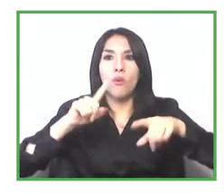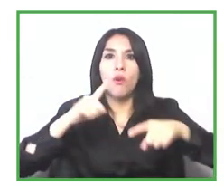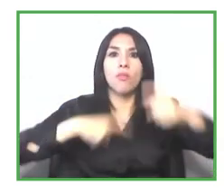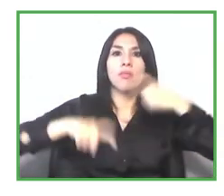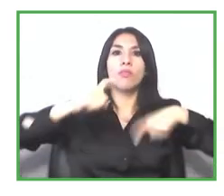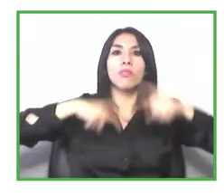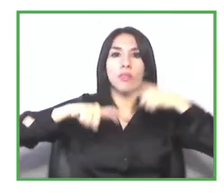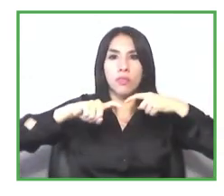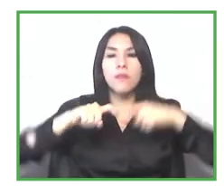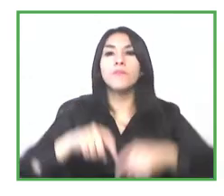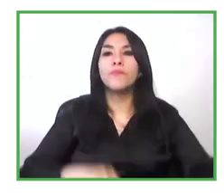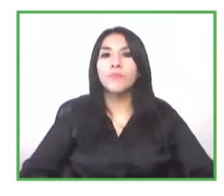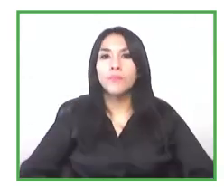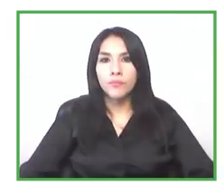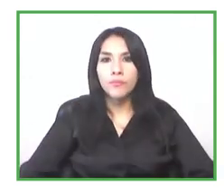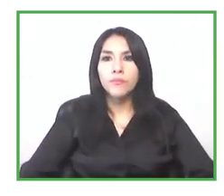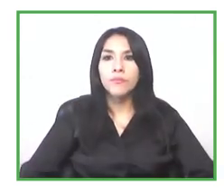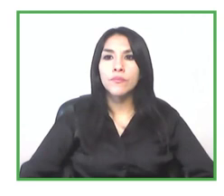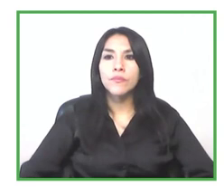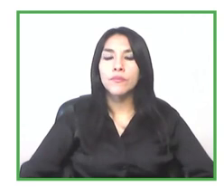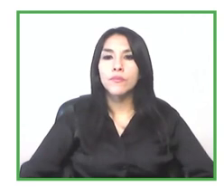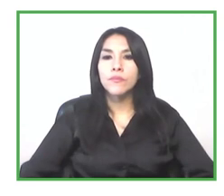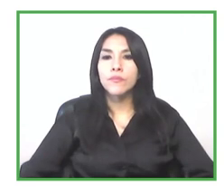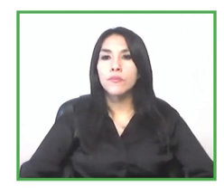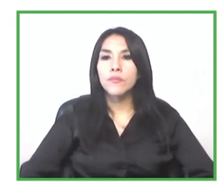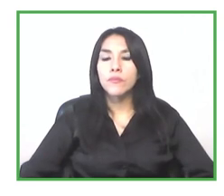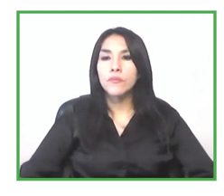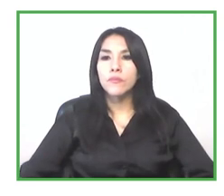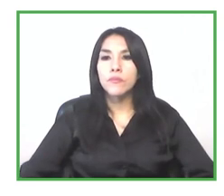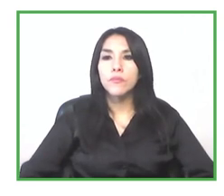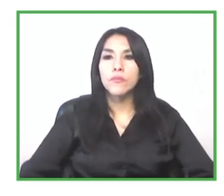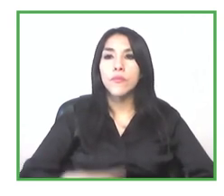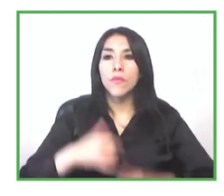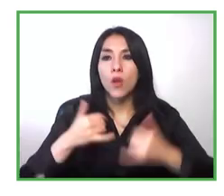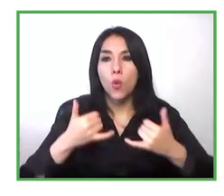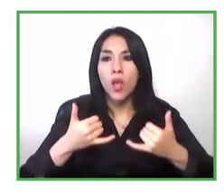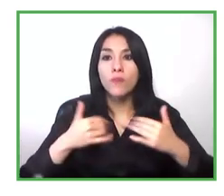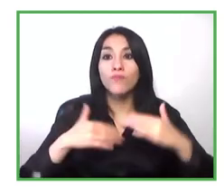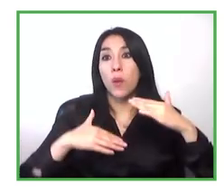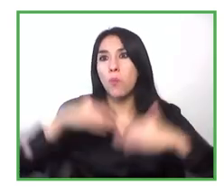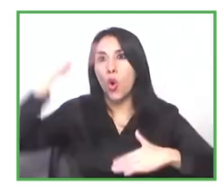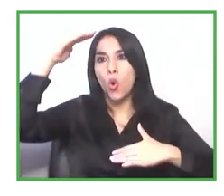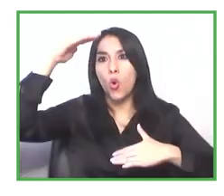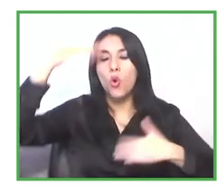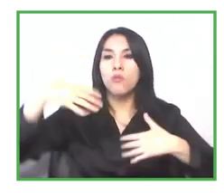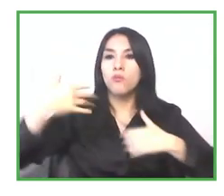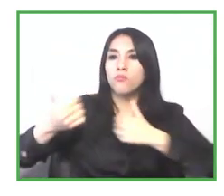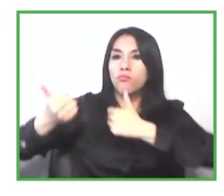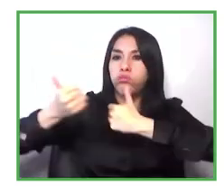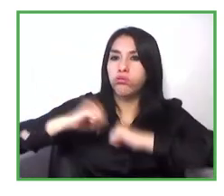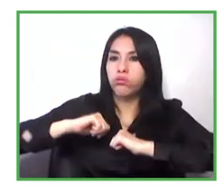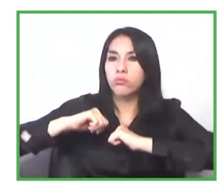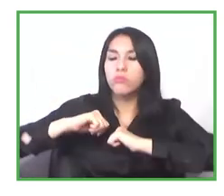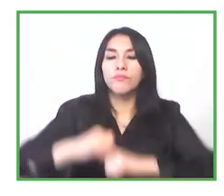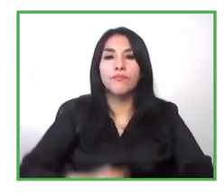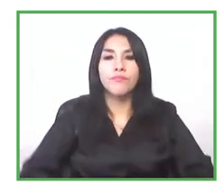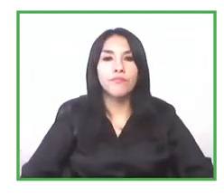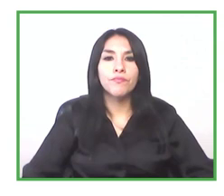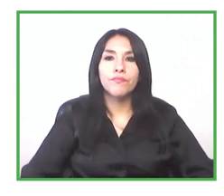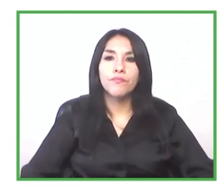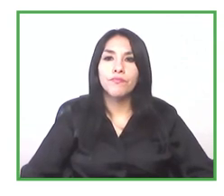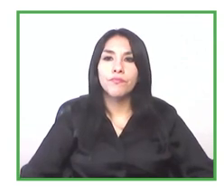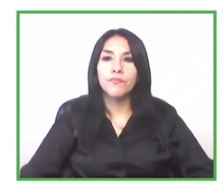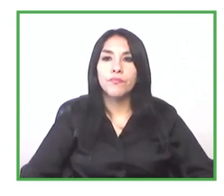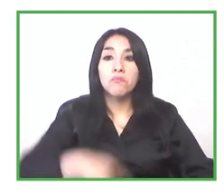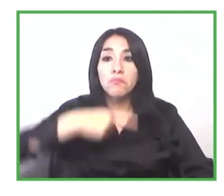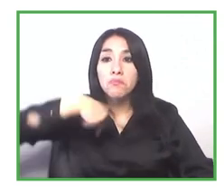back in entrepreneurship and all of what we had gained but now we'll have to face greater challenges to